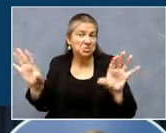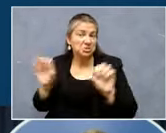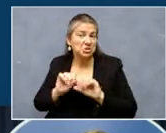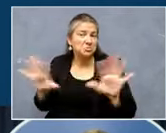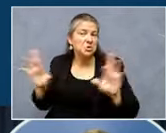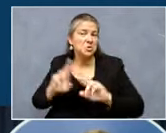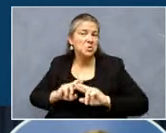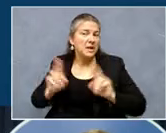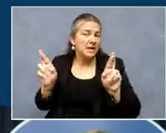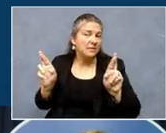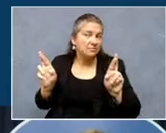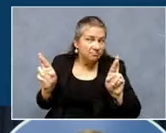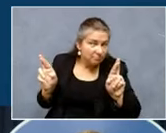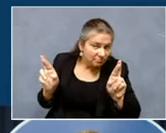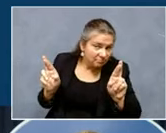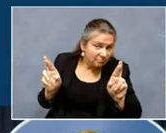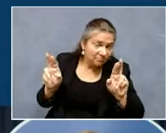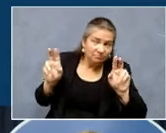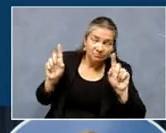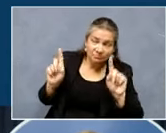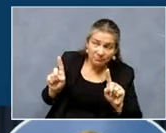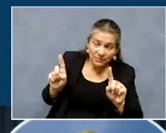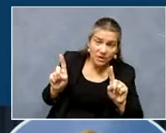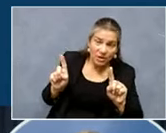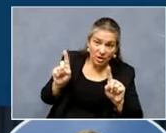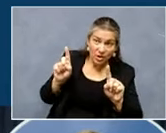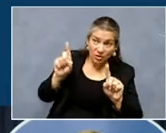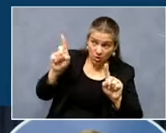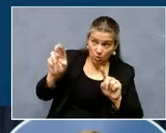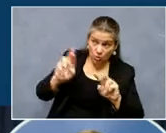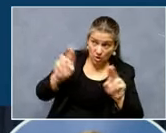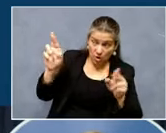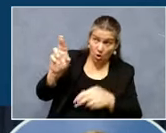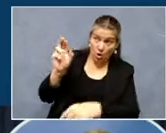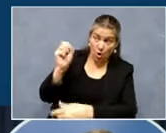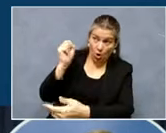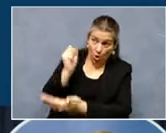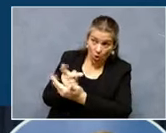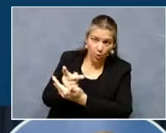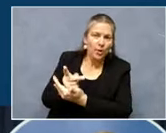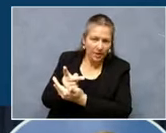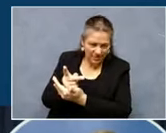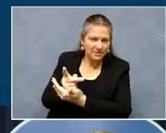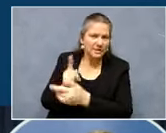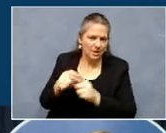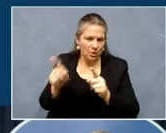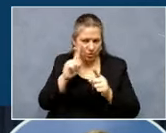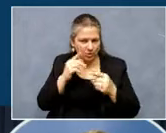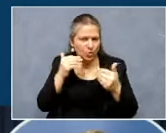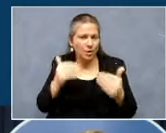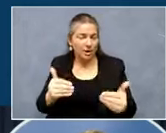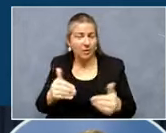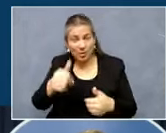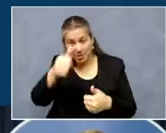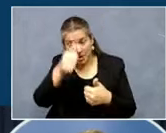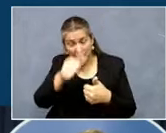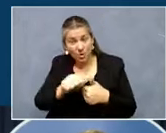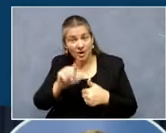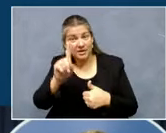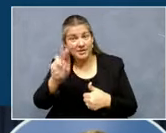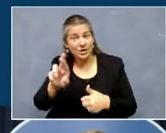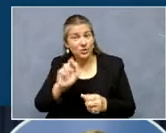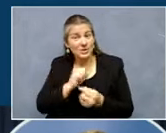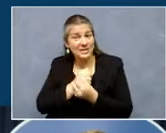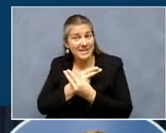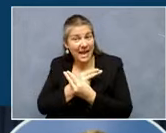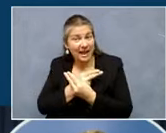It's normally the day after they're authorized. Remember, Dr. Stack walked through. These are not just